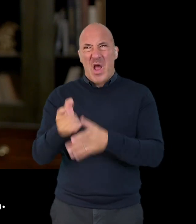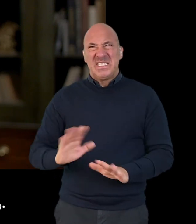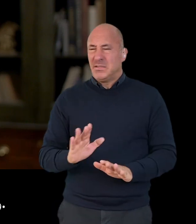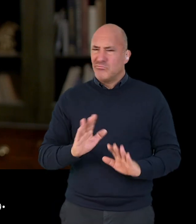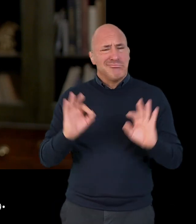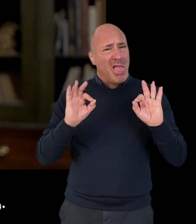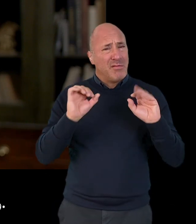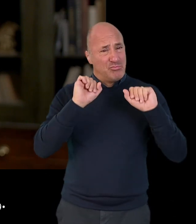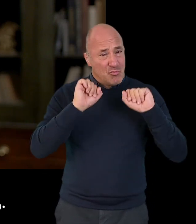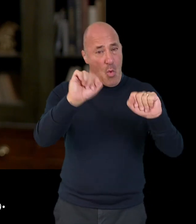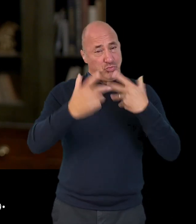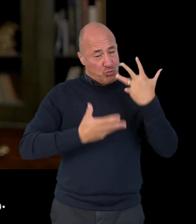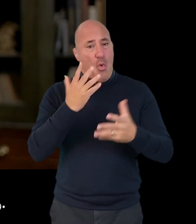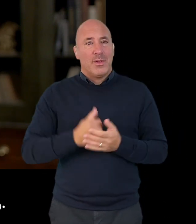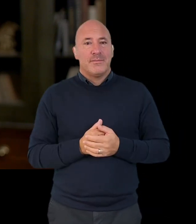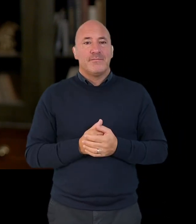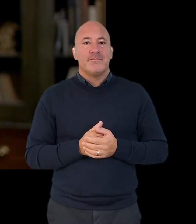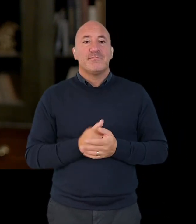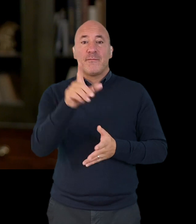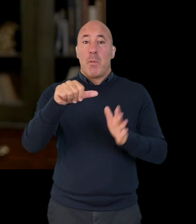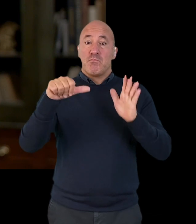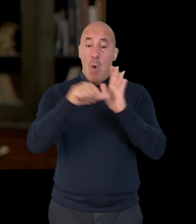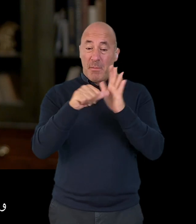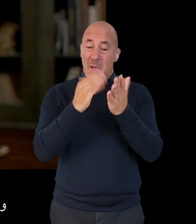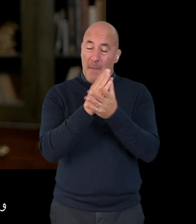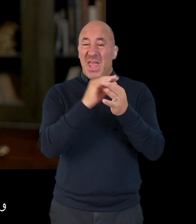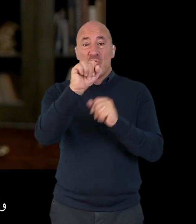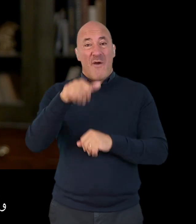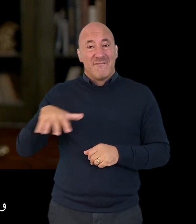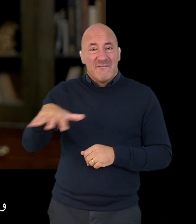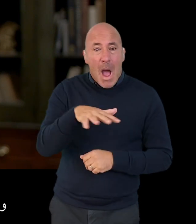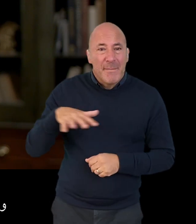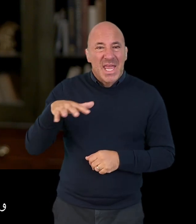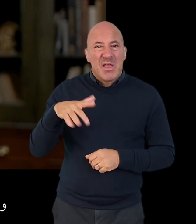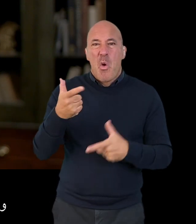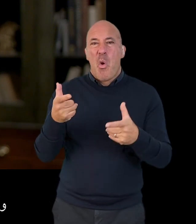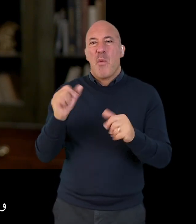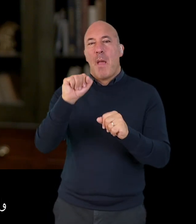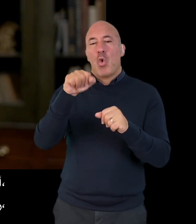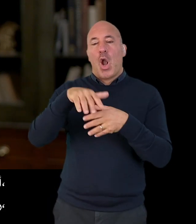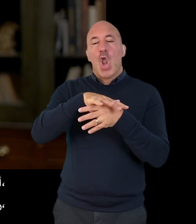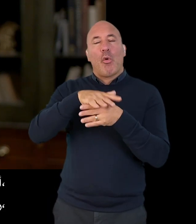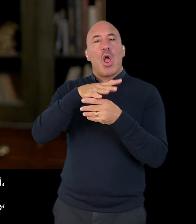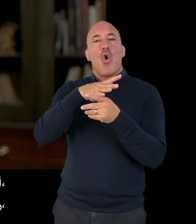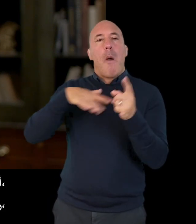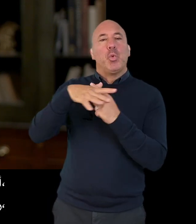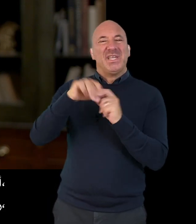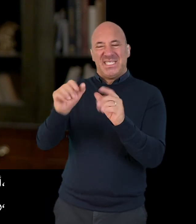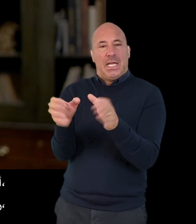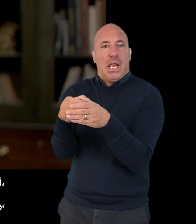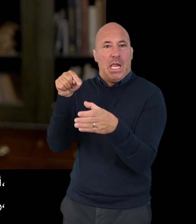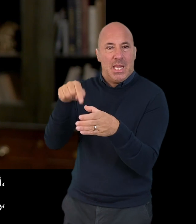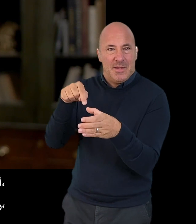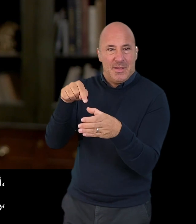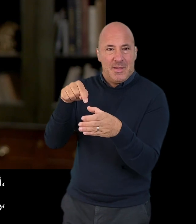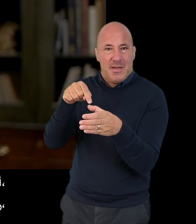there's no right answer and there's no wrong answer. But if the problem is from your family or from a smaller group, perhaps your